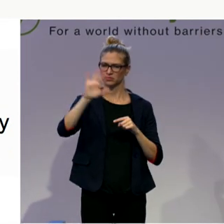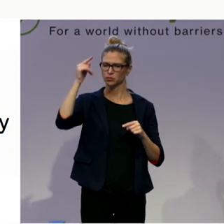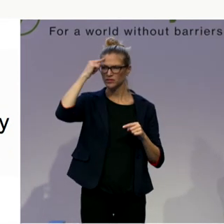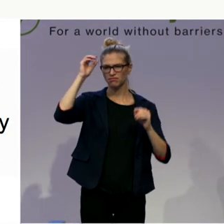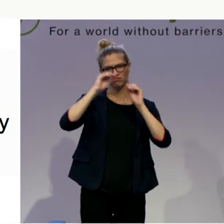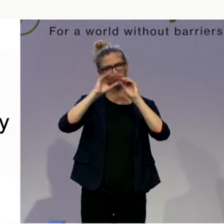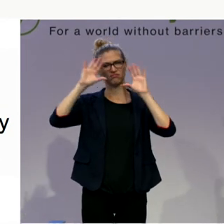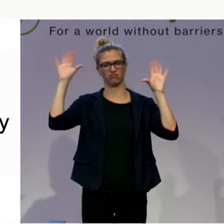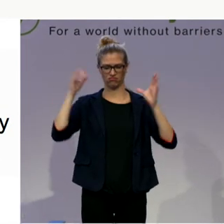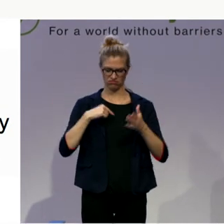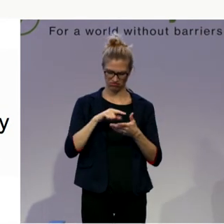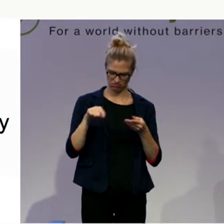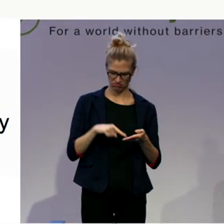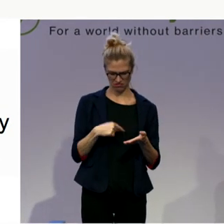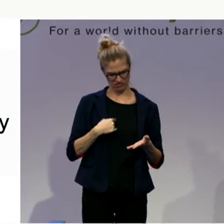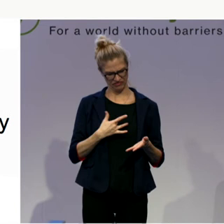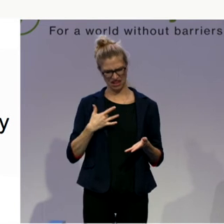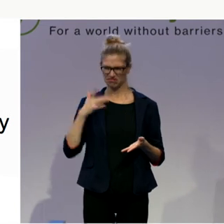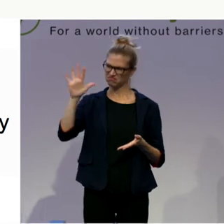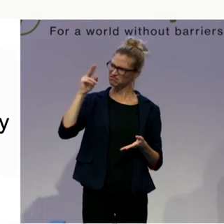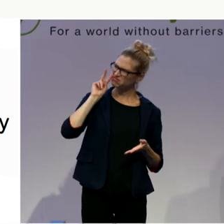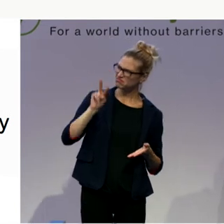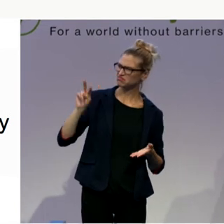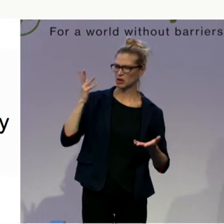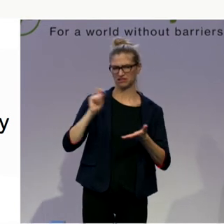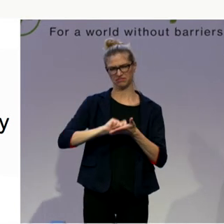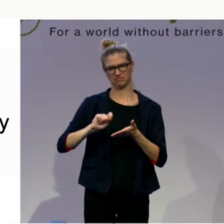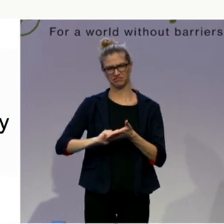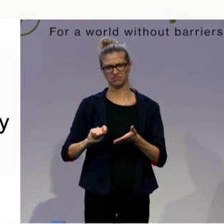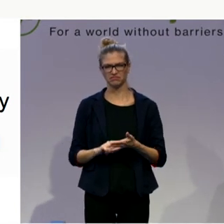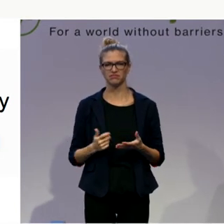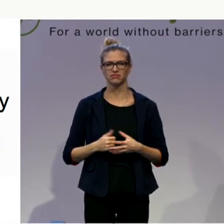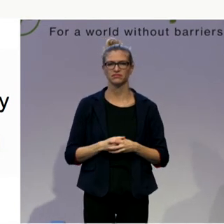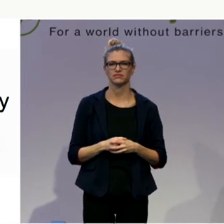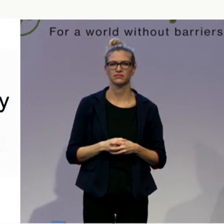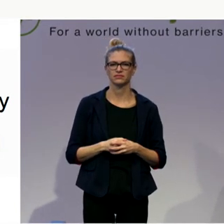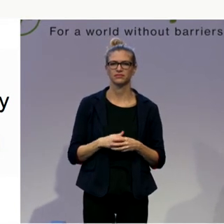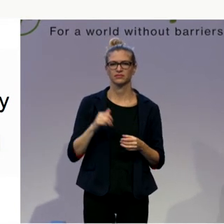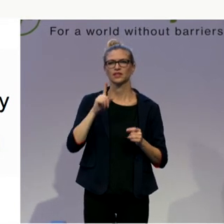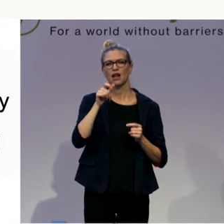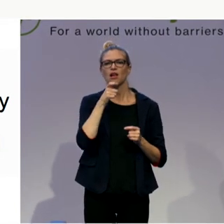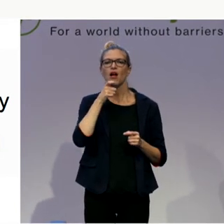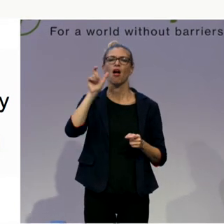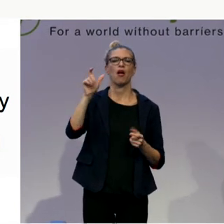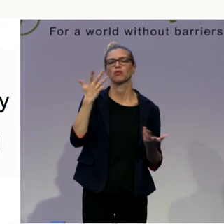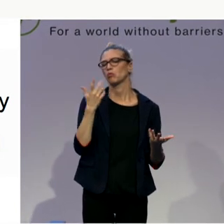And then I will ask to shout them out, if you'll be happy about this. Or you can just think and you don't have to write them.